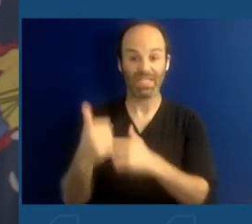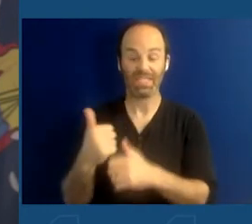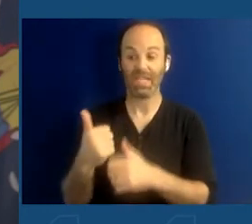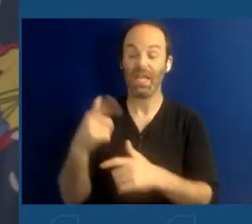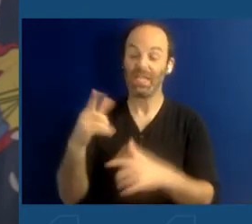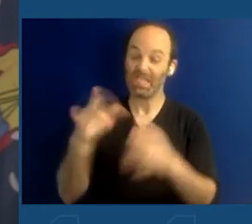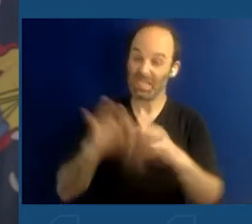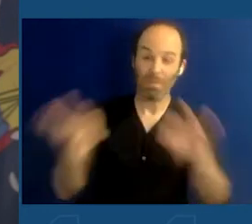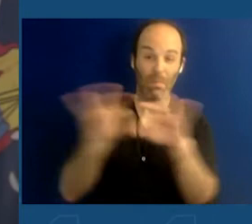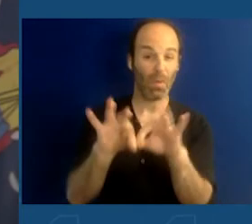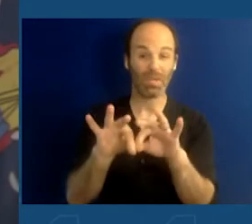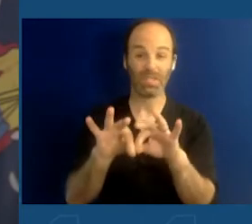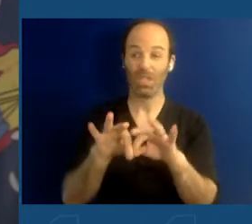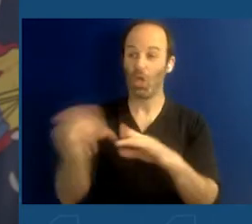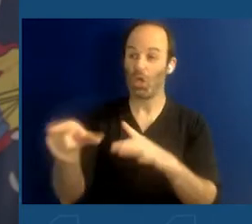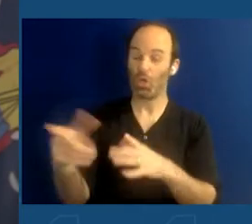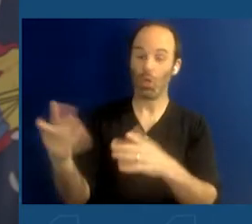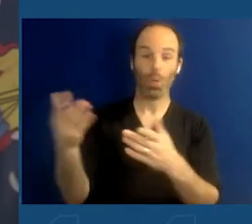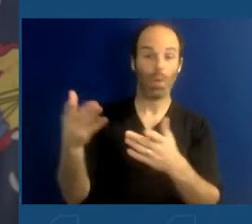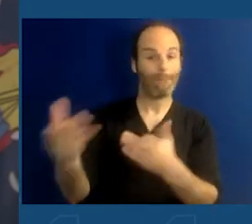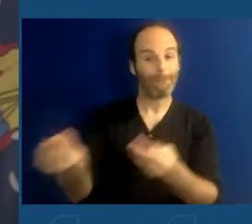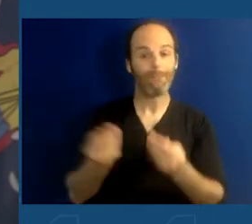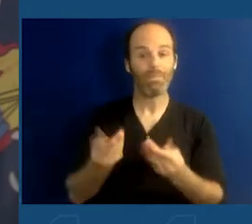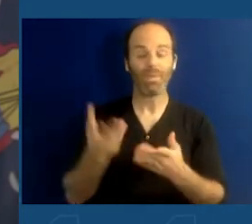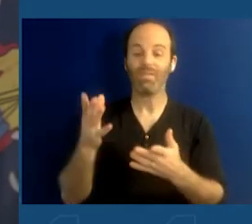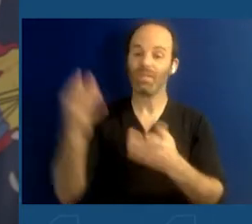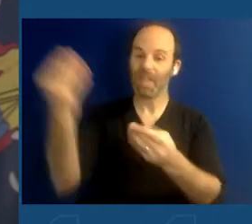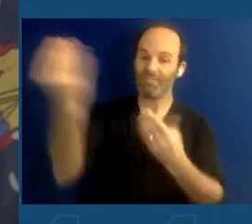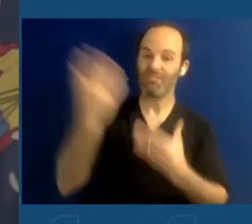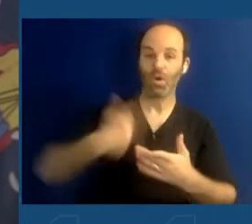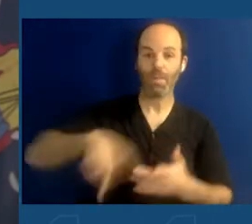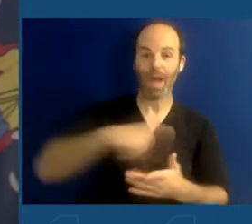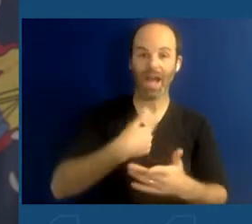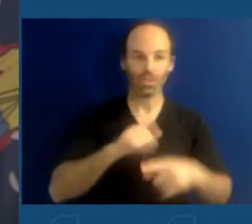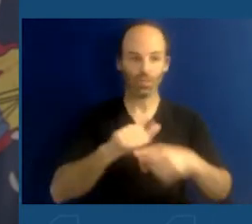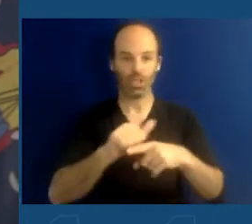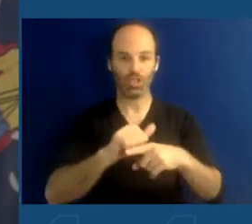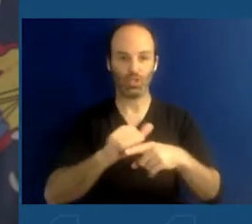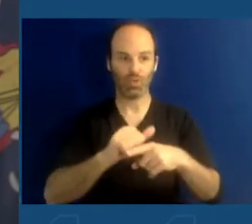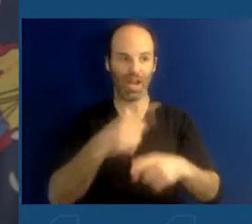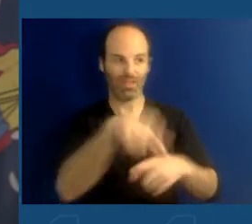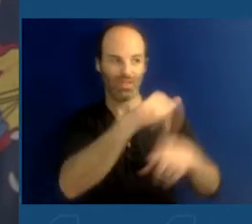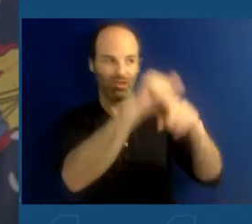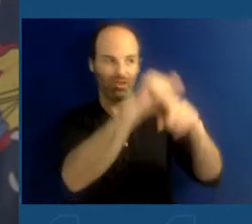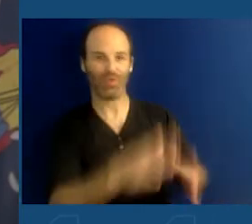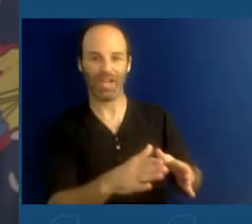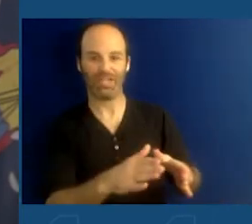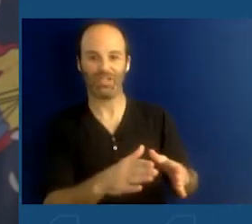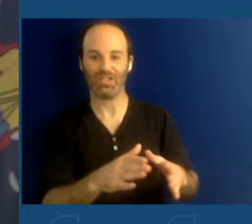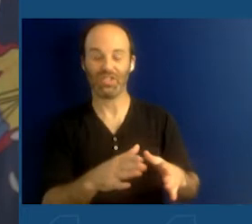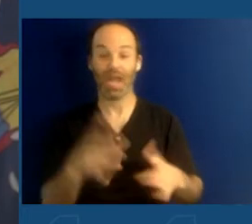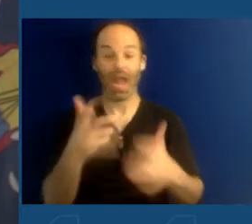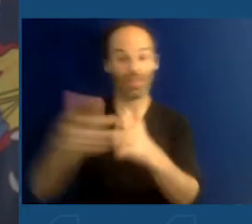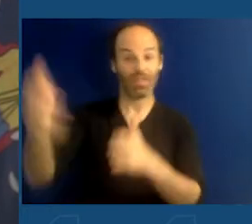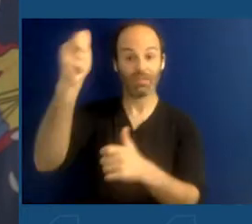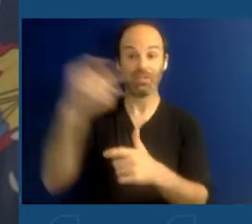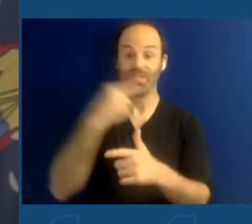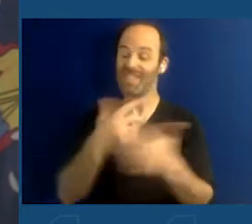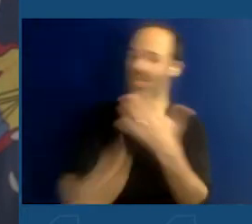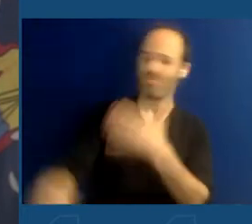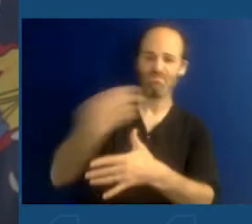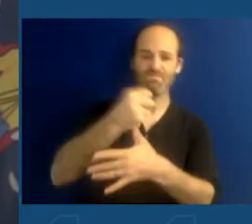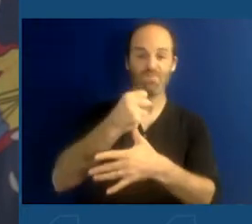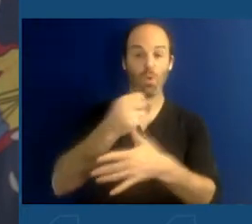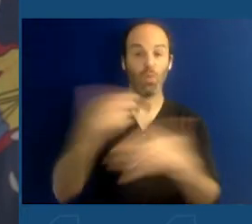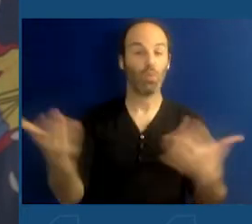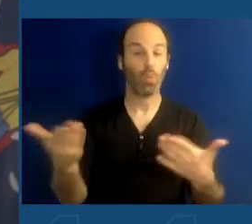train the trainer. And this is so important. And as you heard from the commissioner, our number one responsibility is so crystal